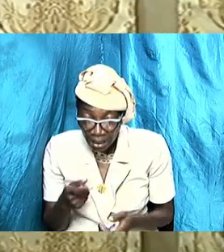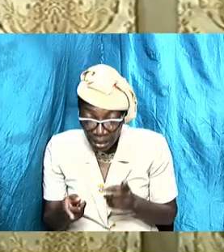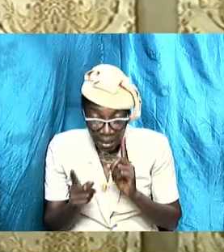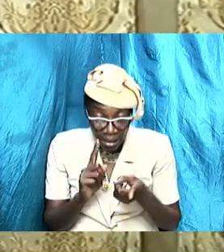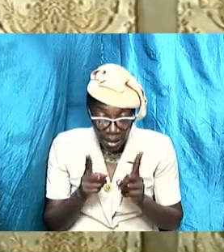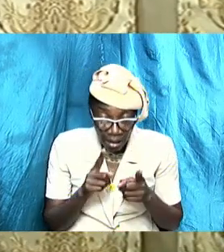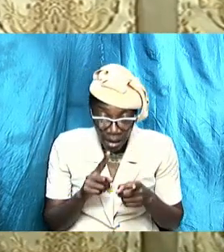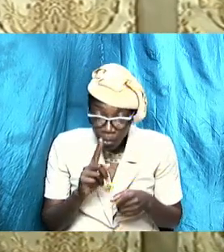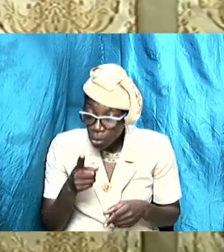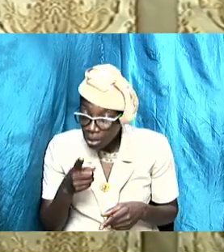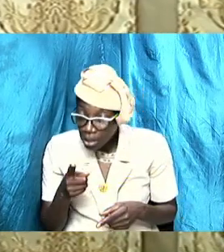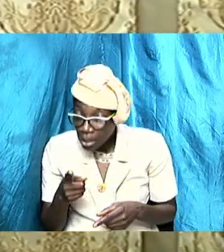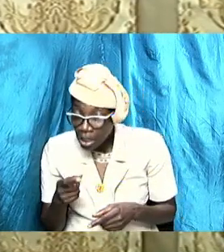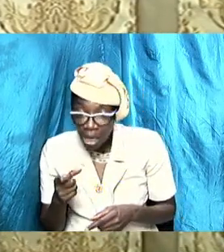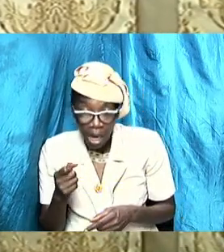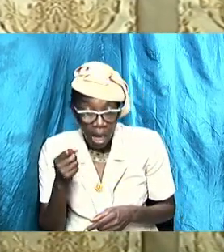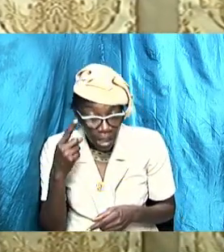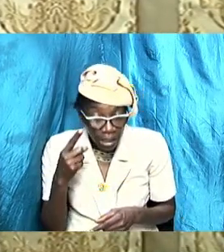the warning